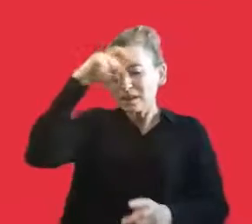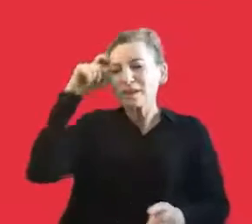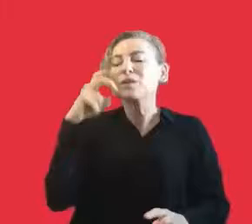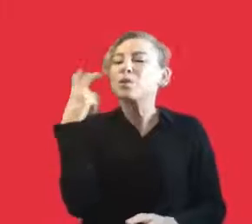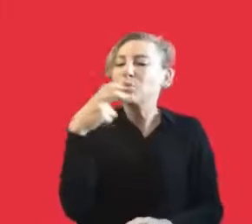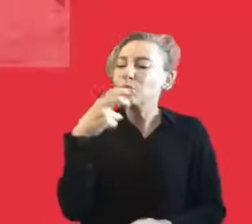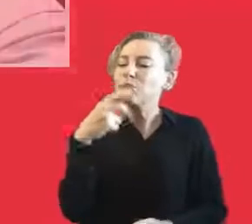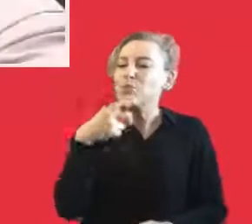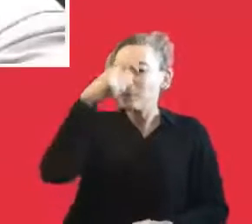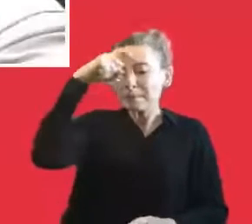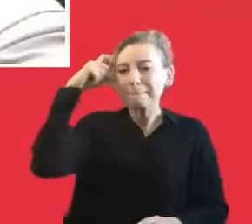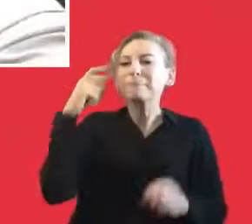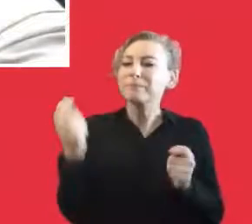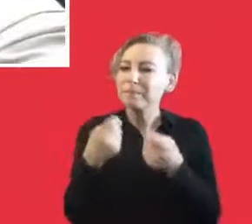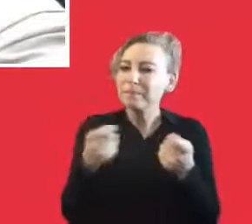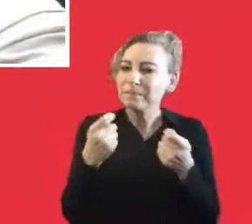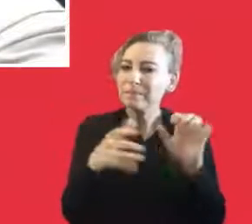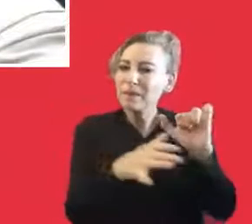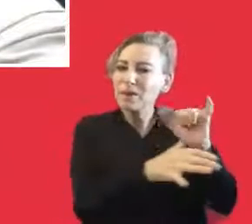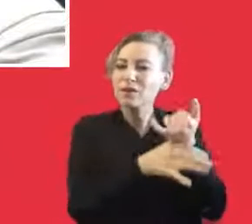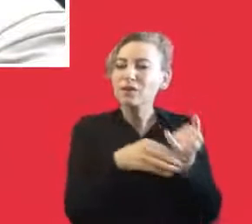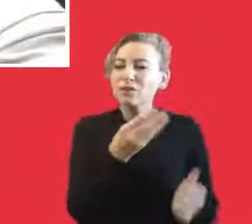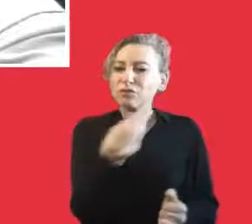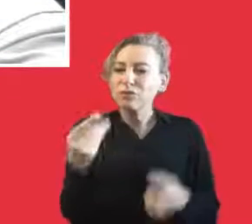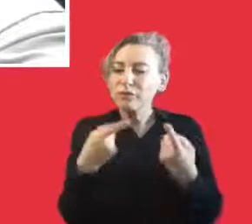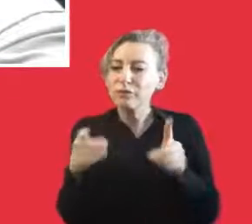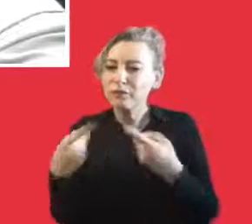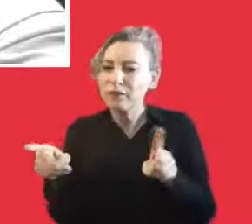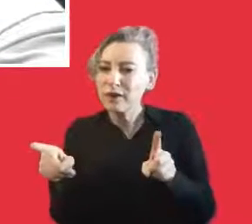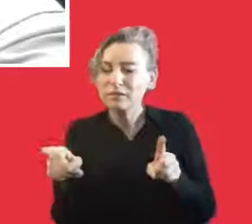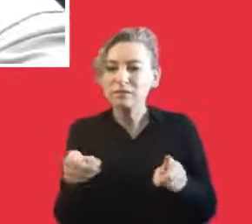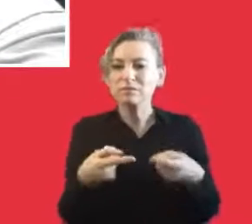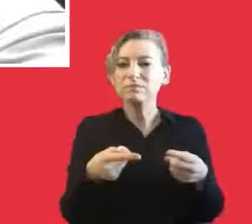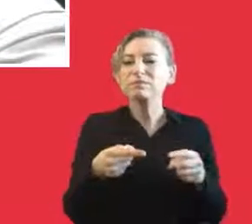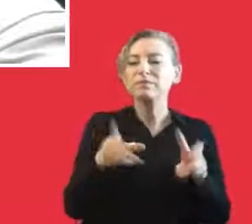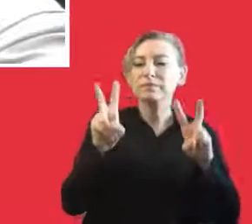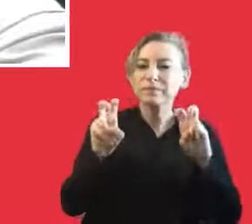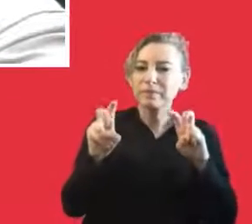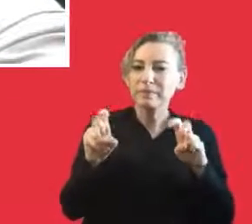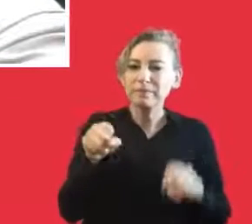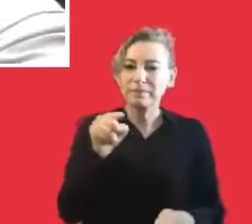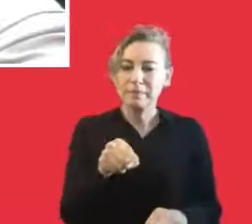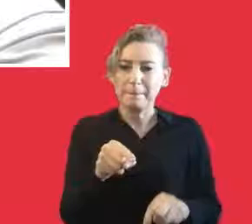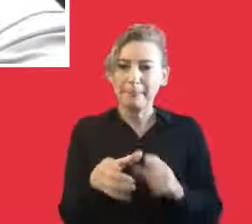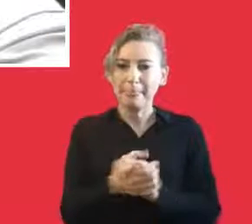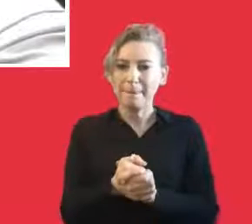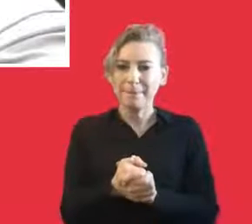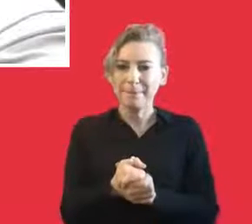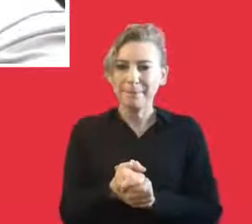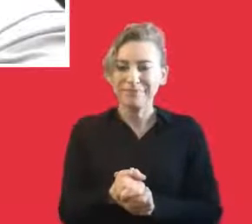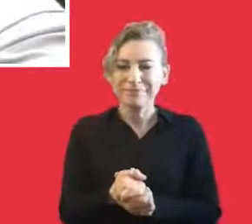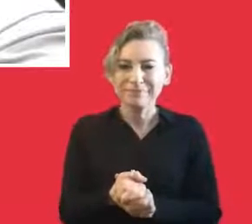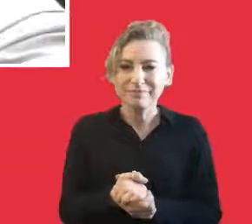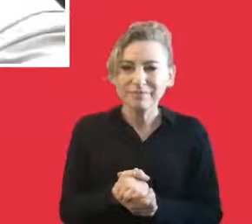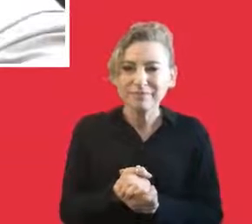all kinds of the people from different parts of the art. We see that we need